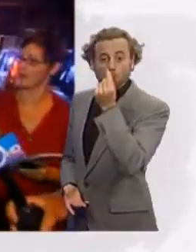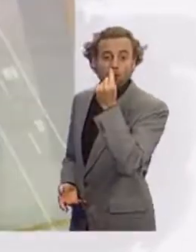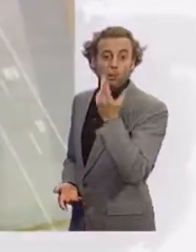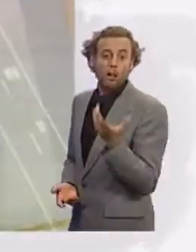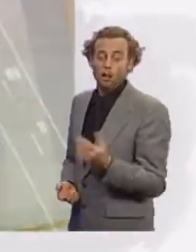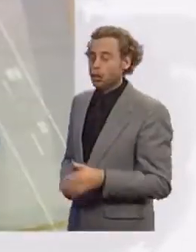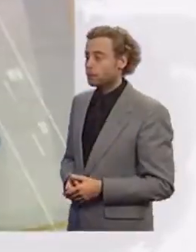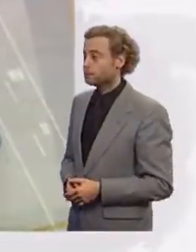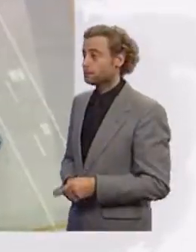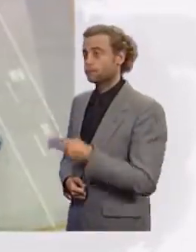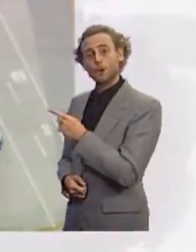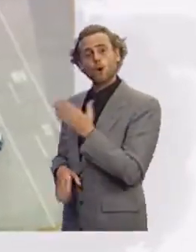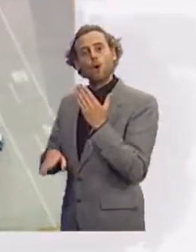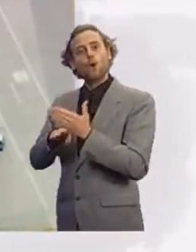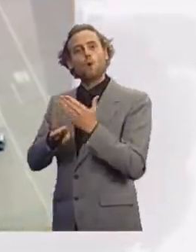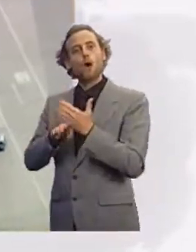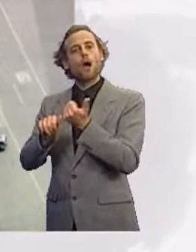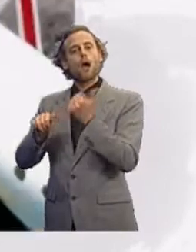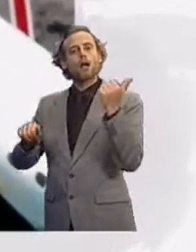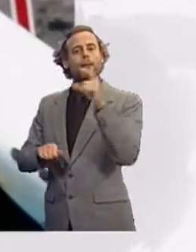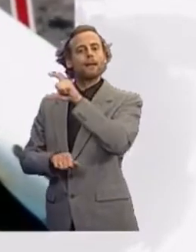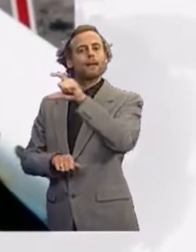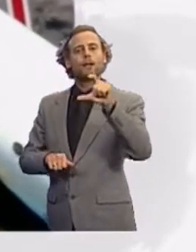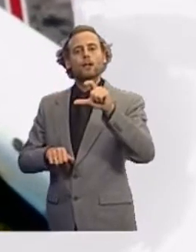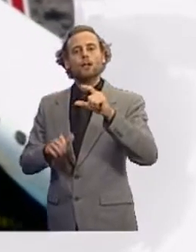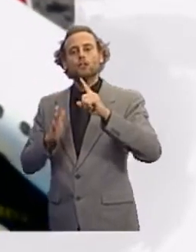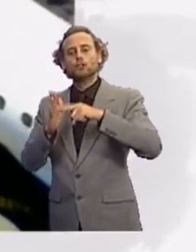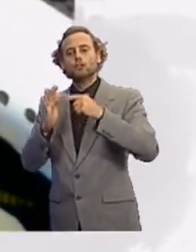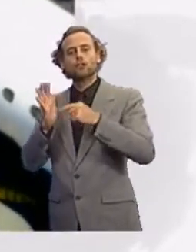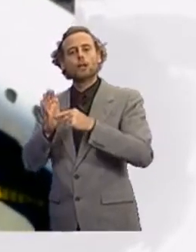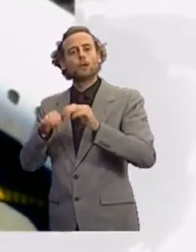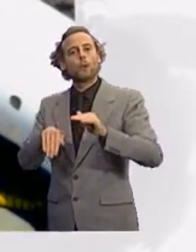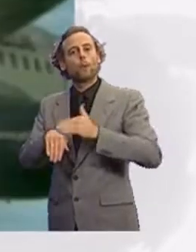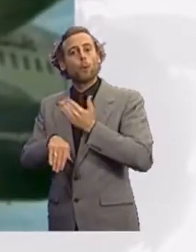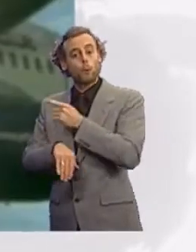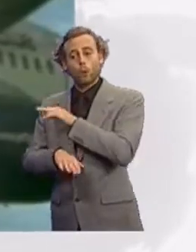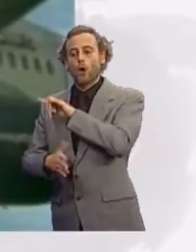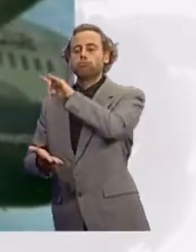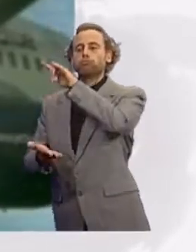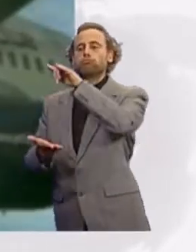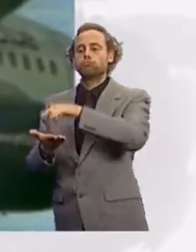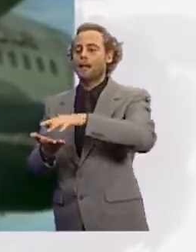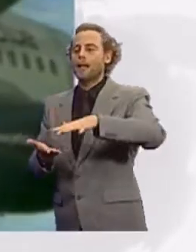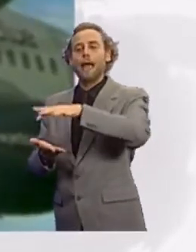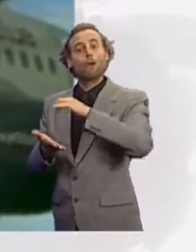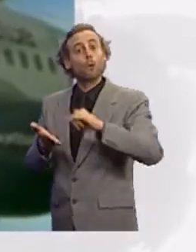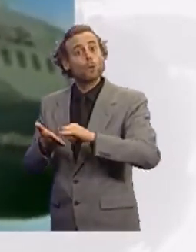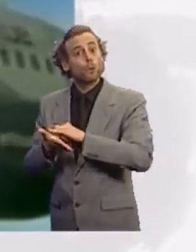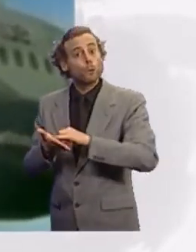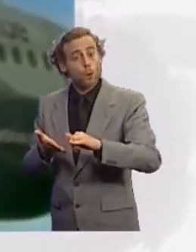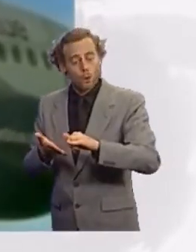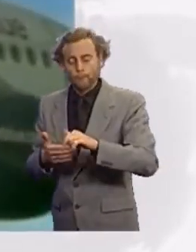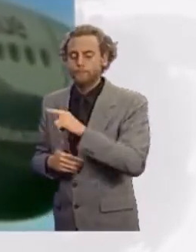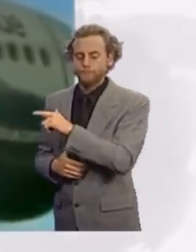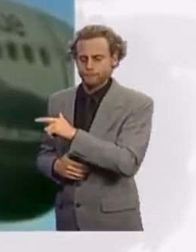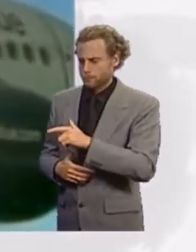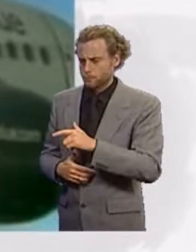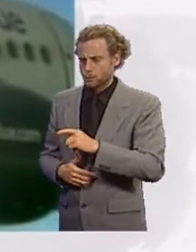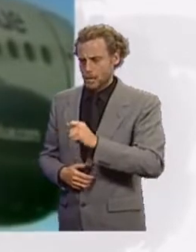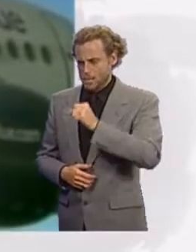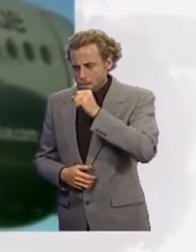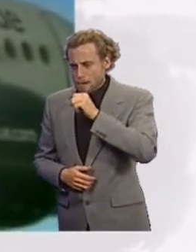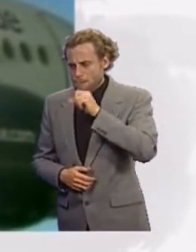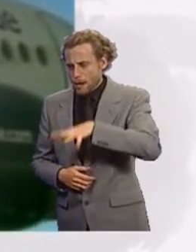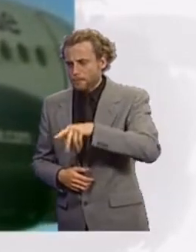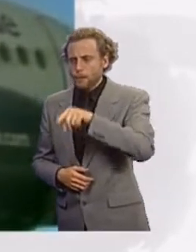-year-old flight attendant lost his cool on board a JetBlue flight arriving at New York's Kennedy Airport. He allegedly ranted